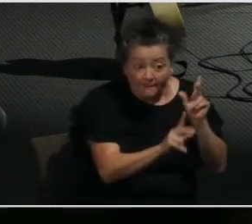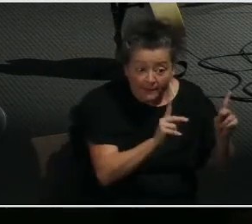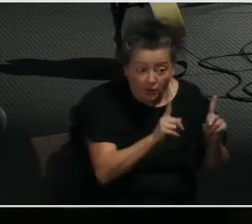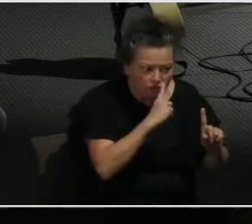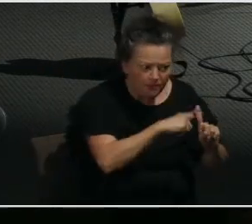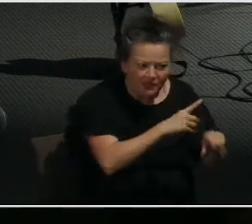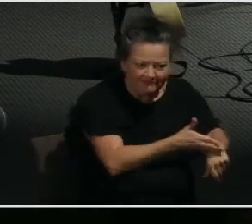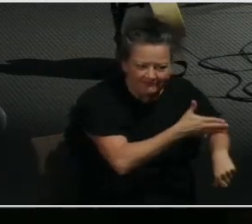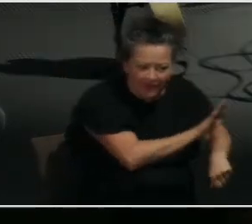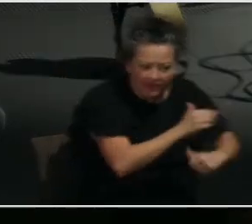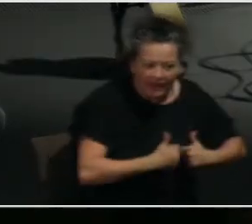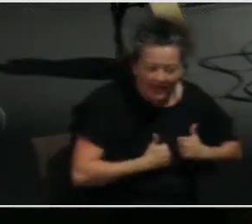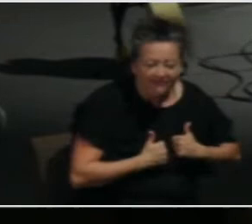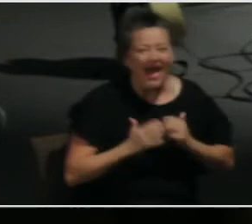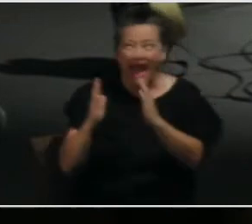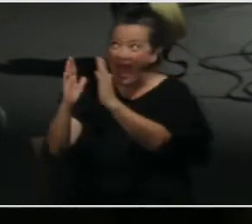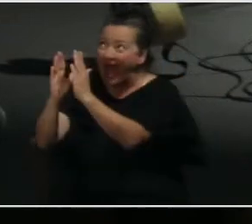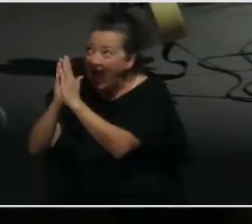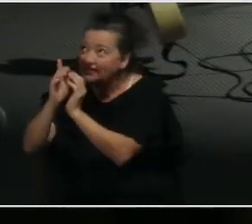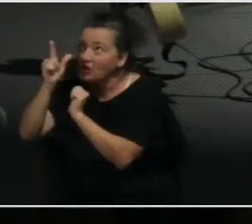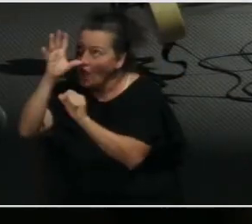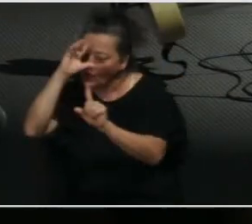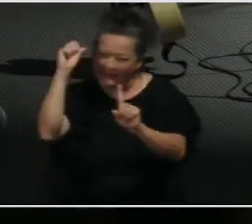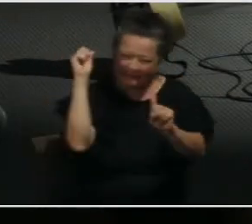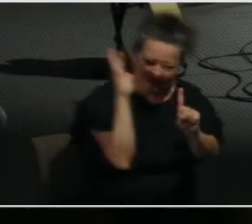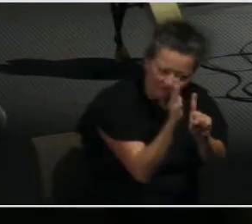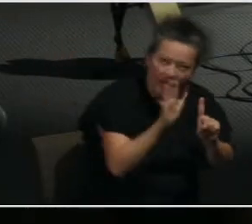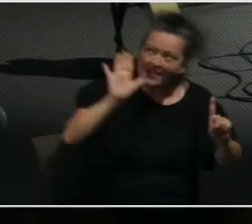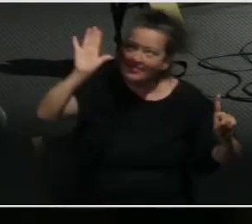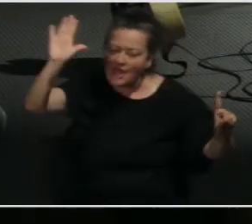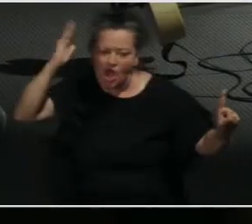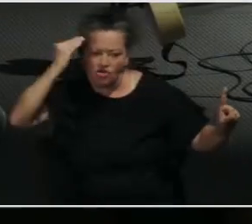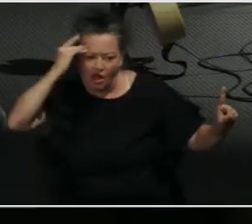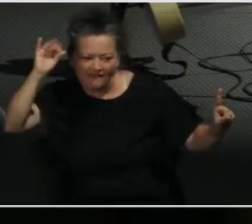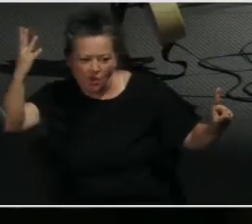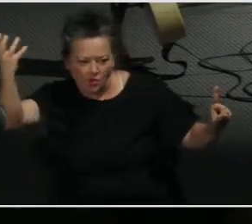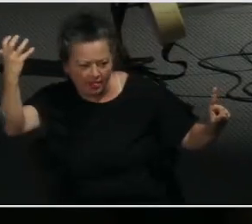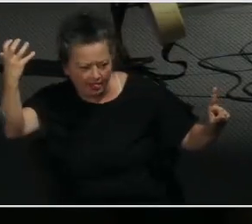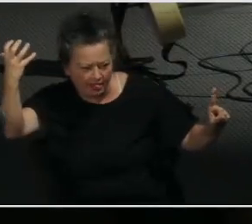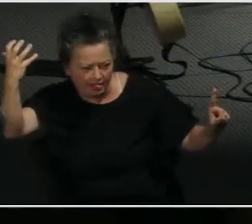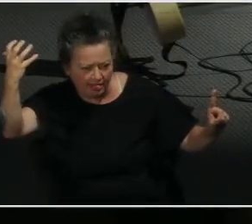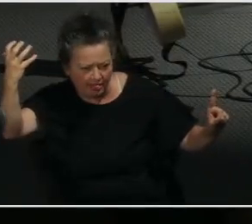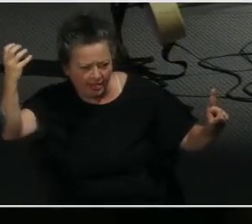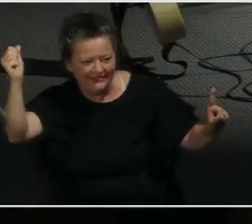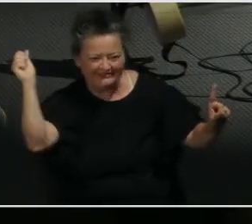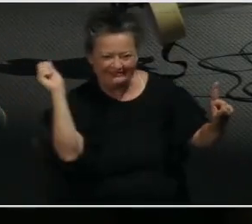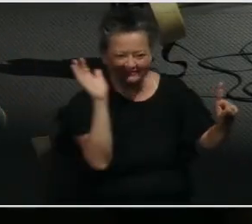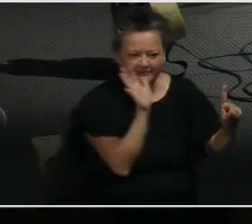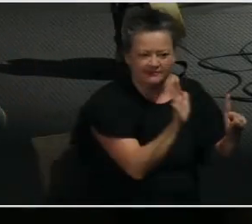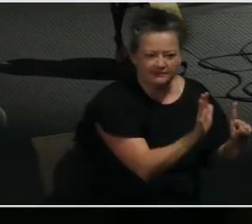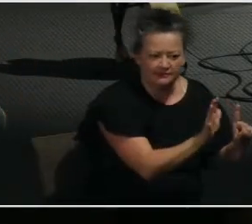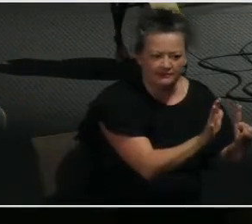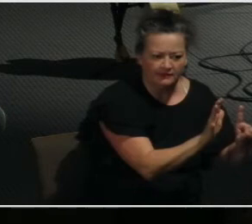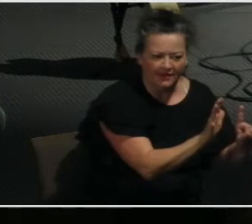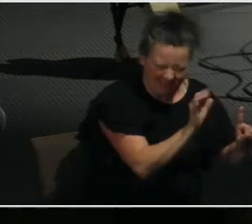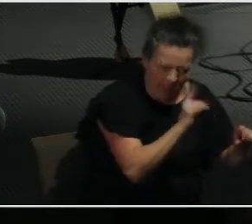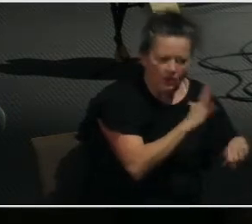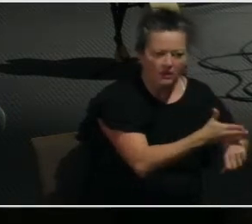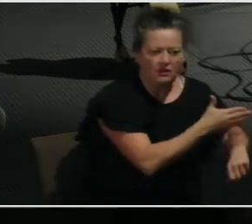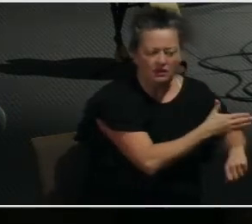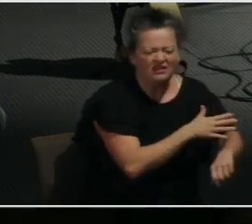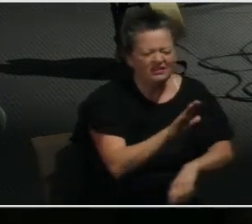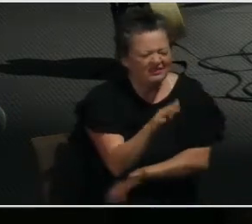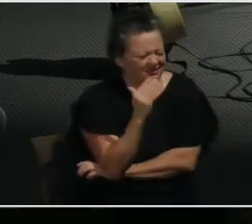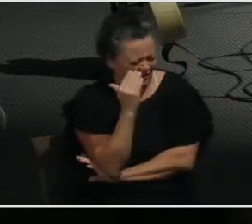then ask God to fill them with the knowledge of his will. But what is the knowledge